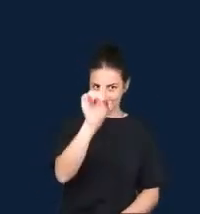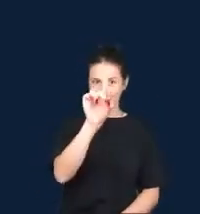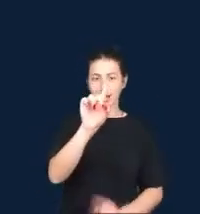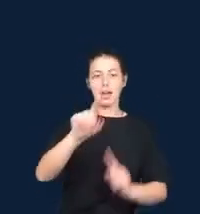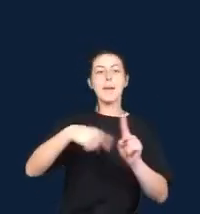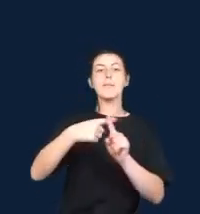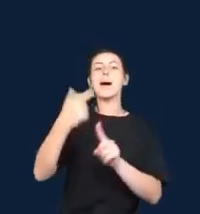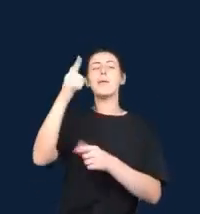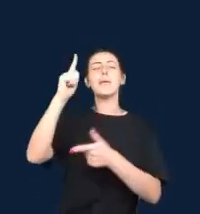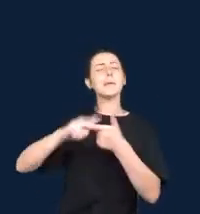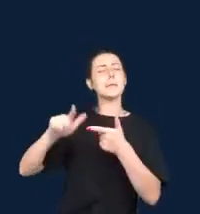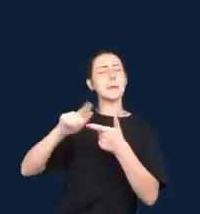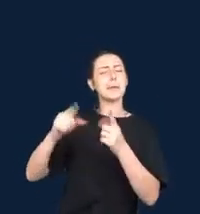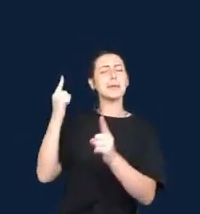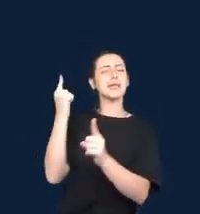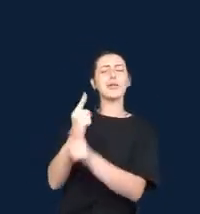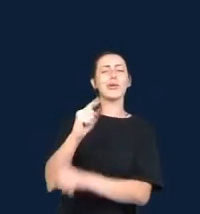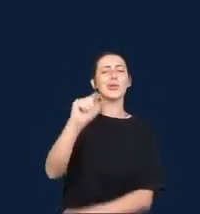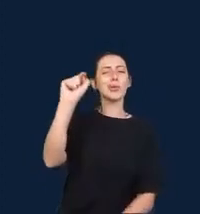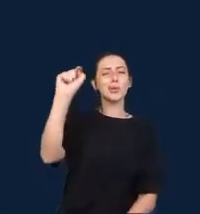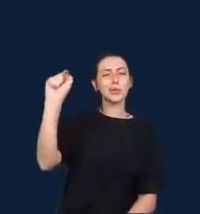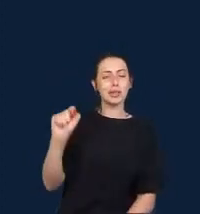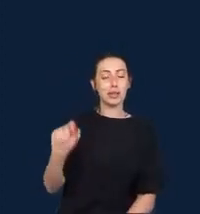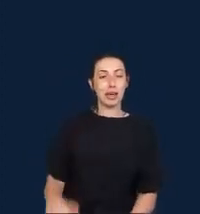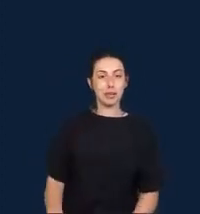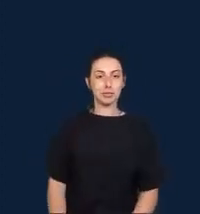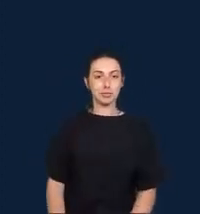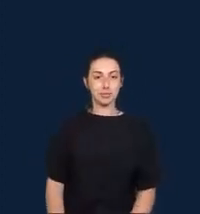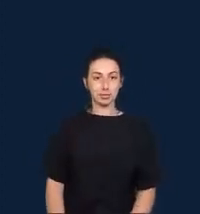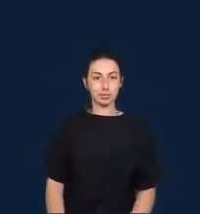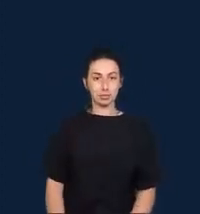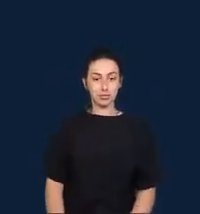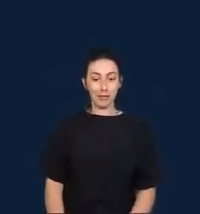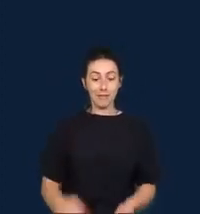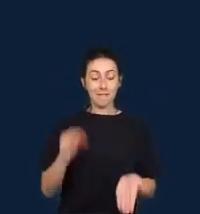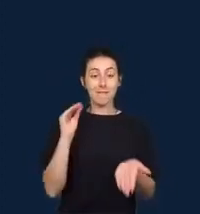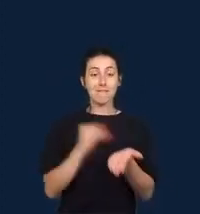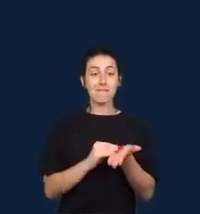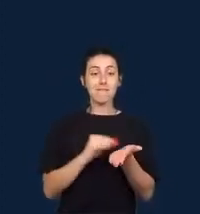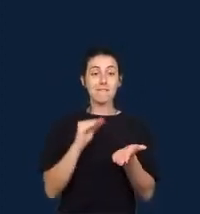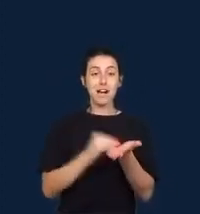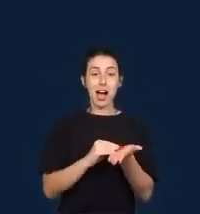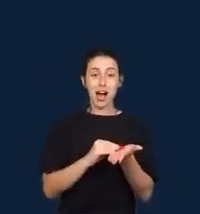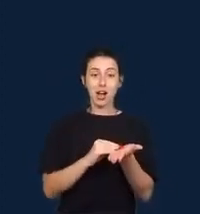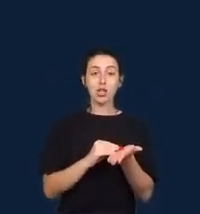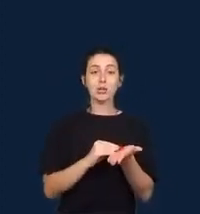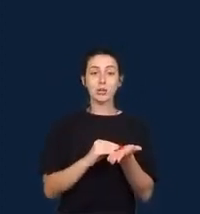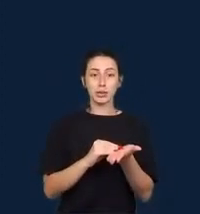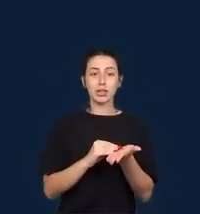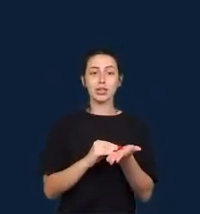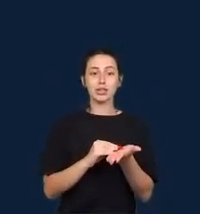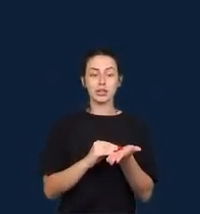indigenous data deserts. So the absence of data on indigenous populations.